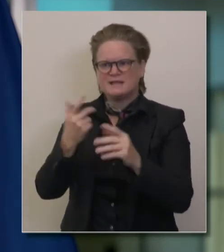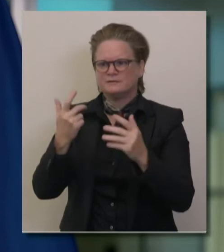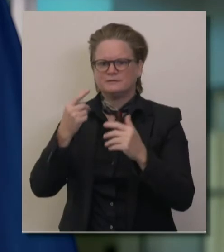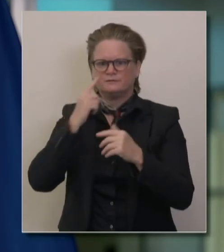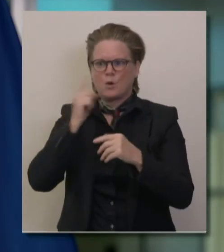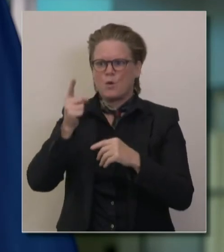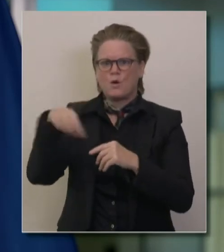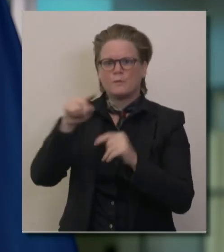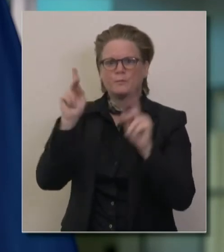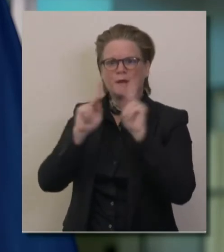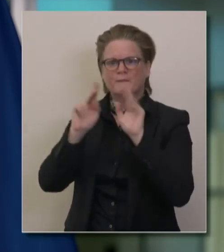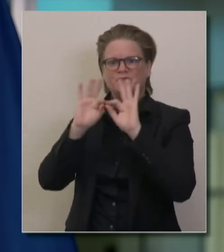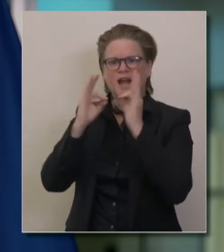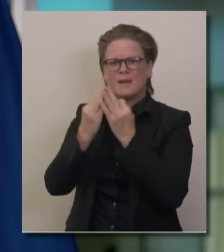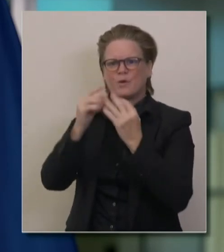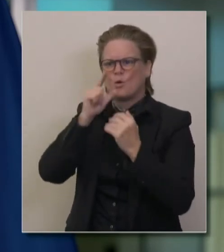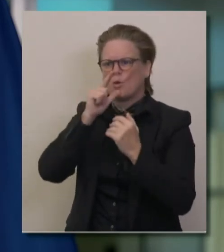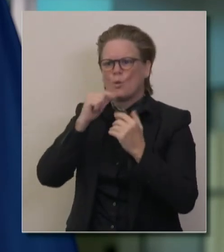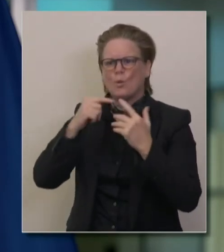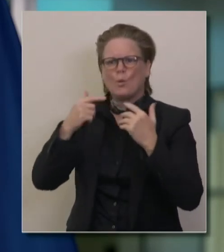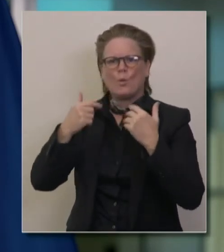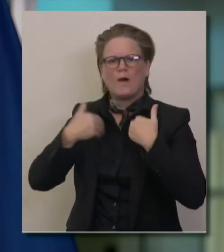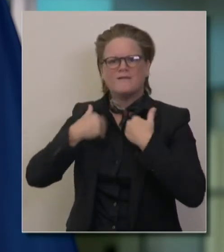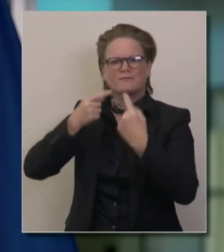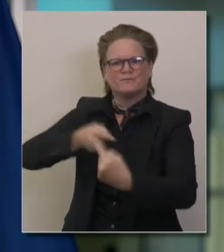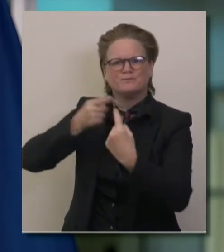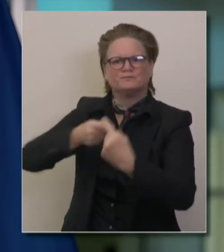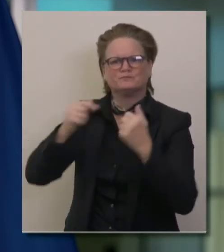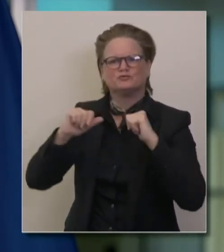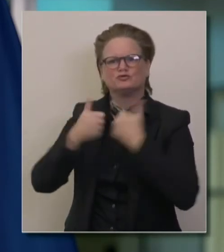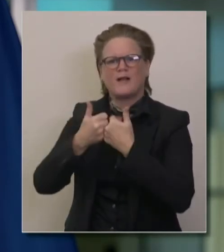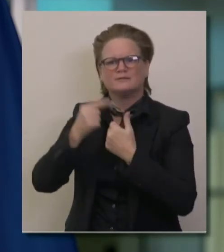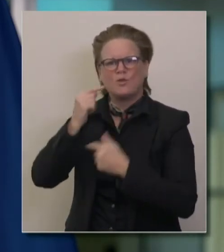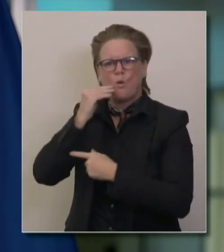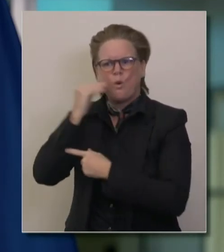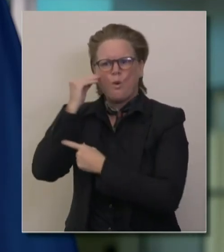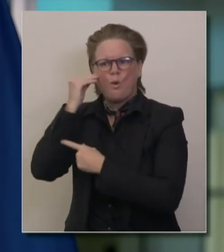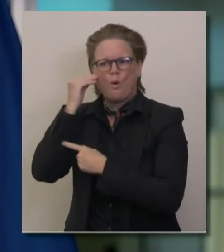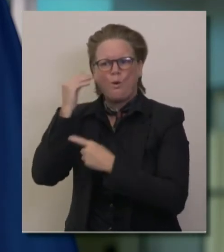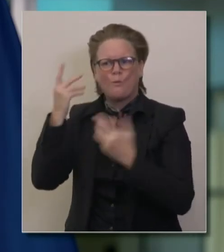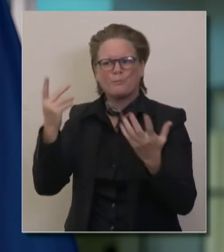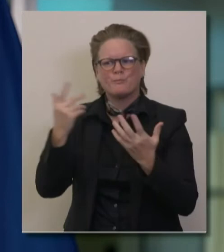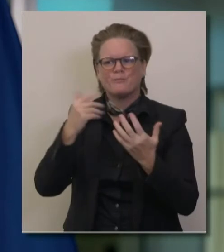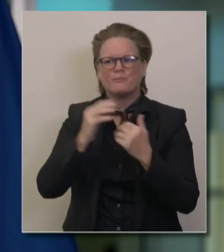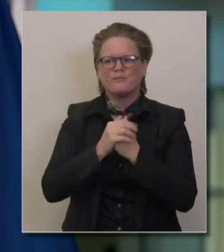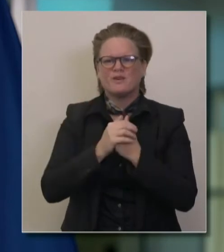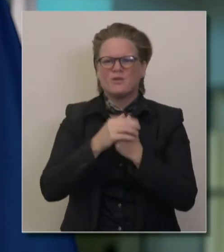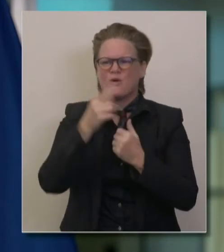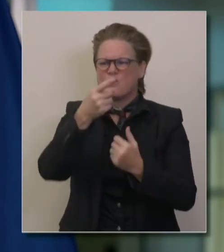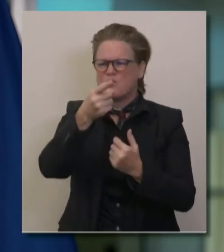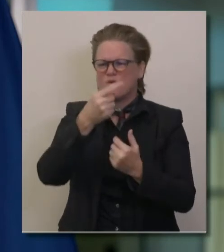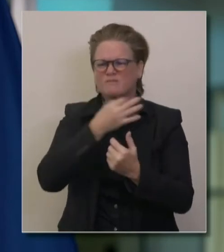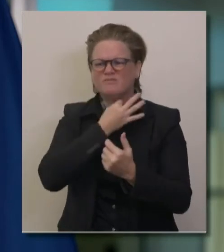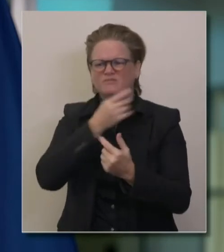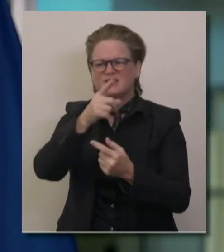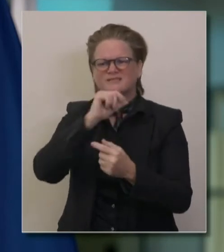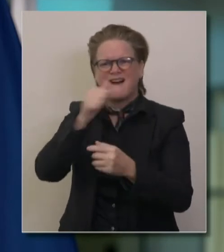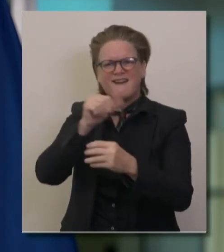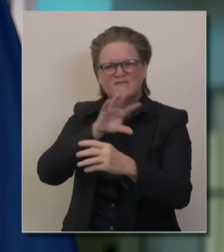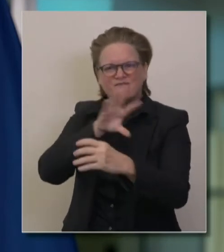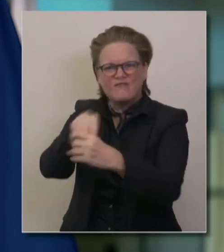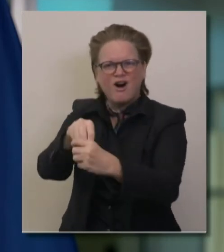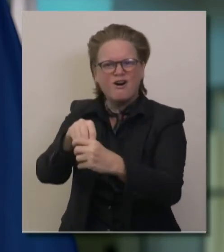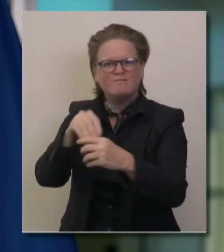why you haven't done more to intervene directly. Well, I, I don't know. I'll disabuse anyone of not intervening directly. We provided $5